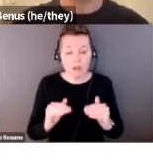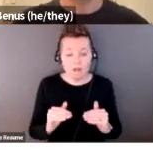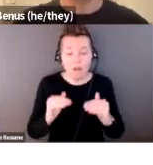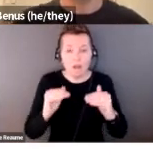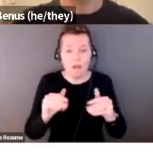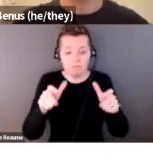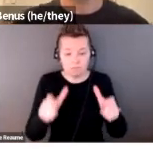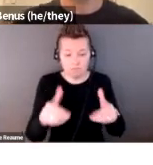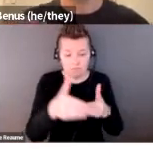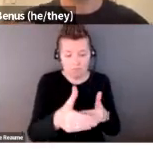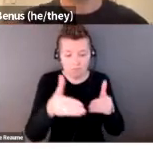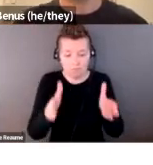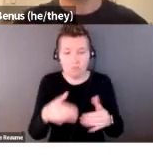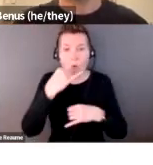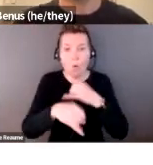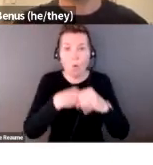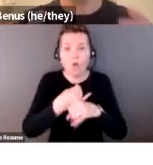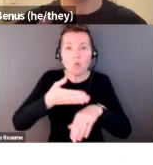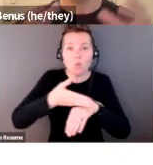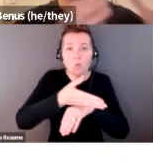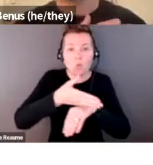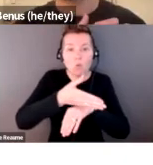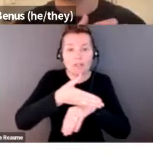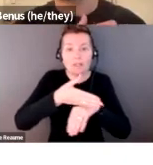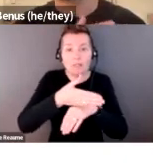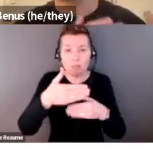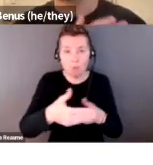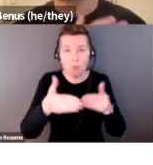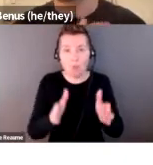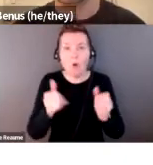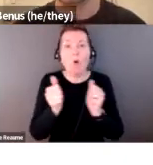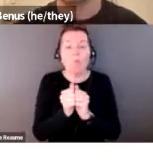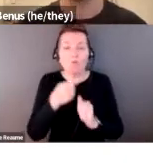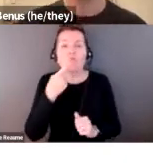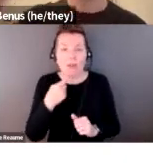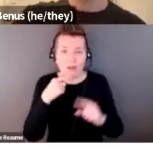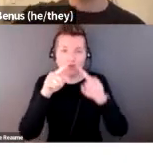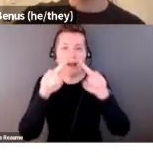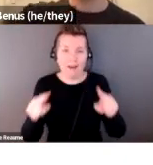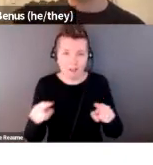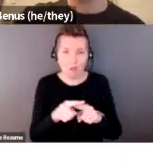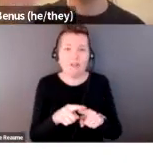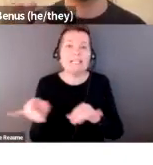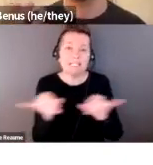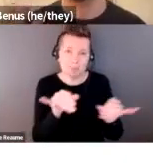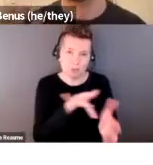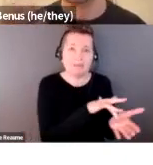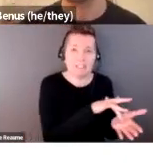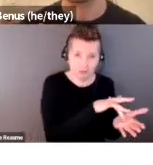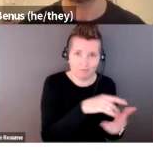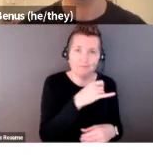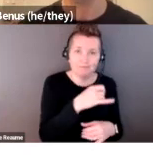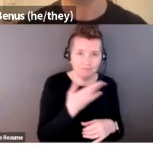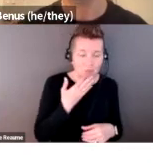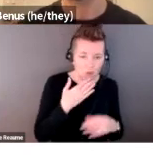wooden board with some red triangles painted on it, so similar to the colors I was just mentioning. And dangling from the, on